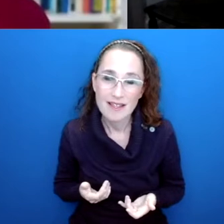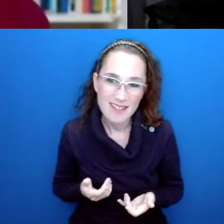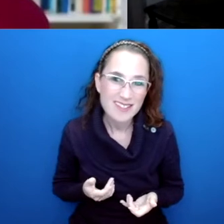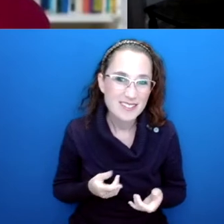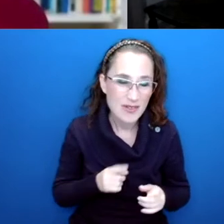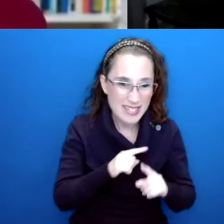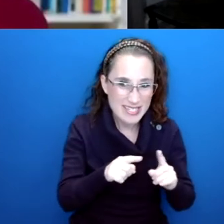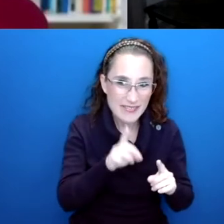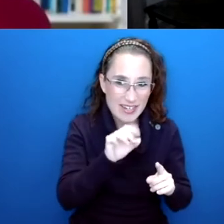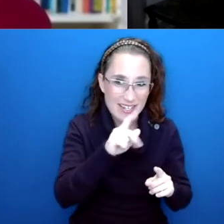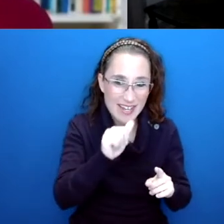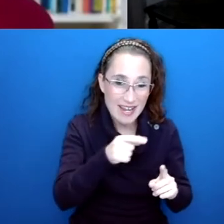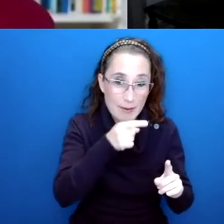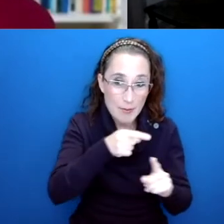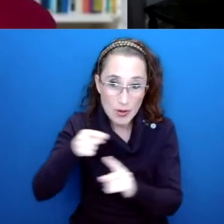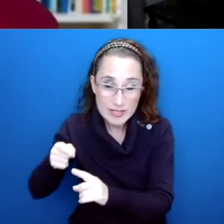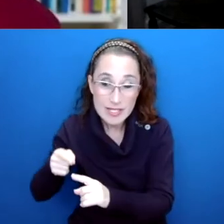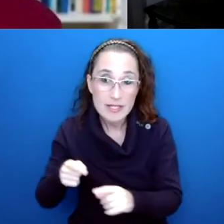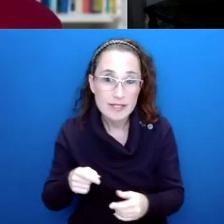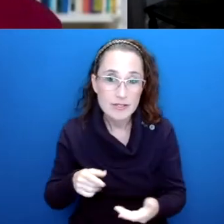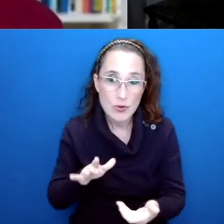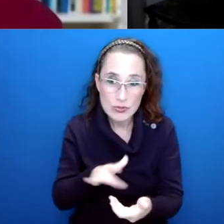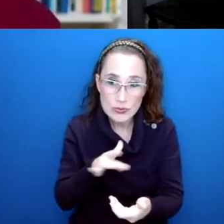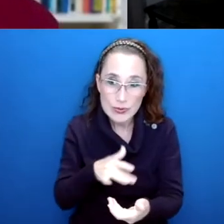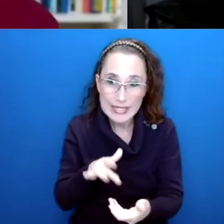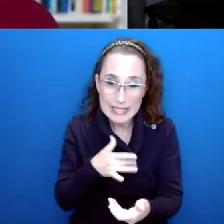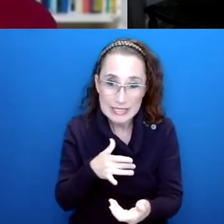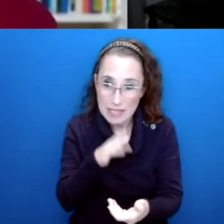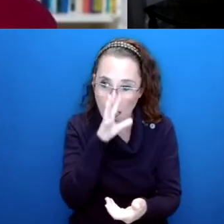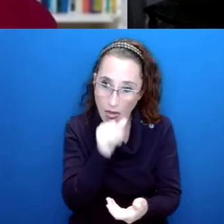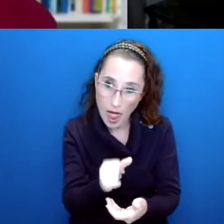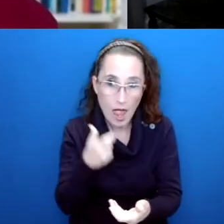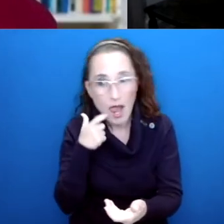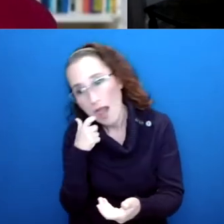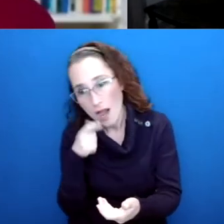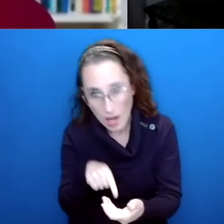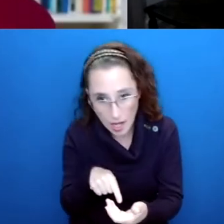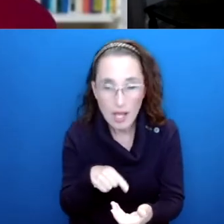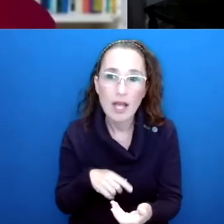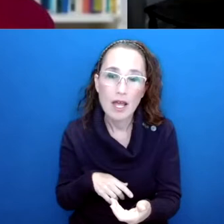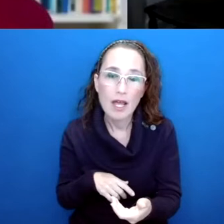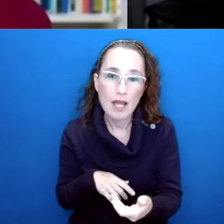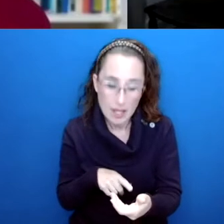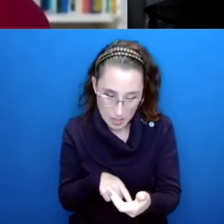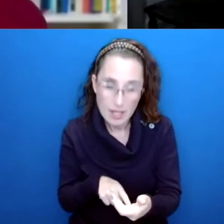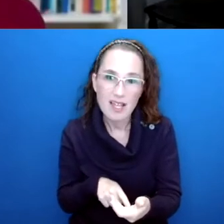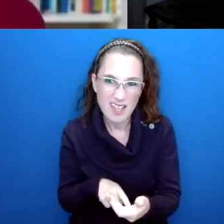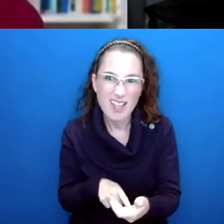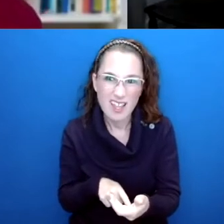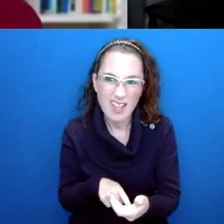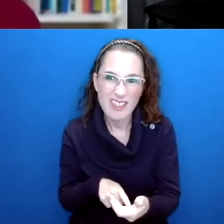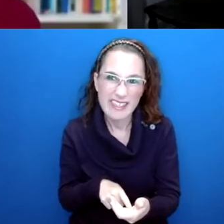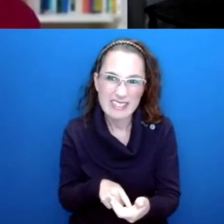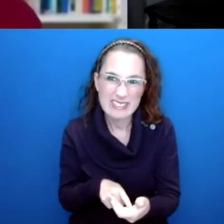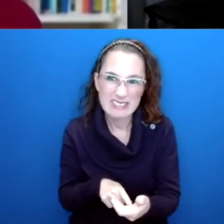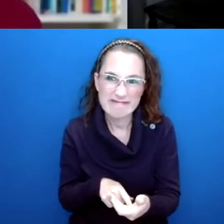showing that screens and our addiction to them is having this this very corrosive impact